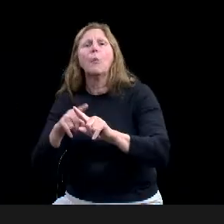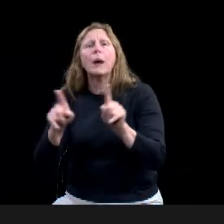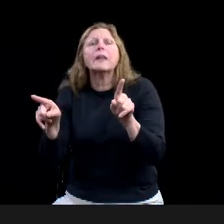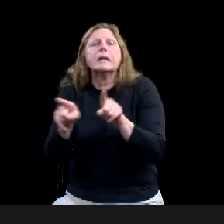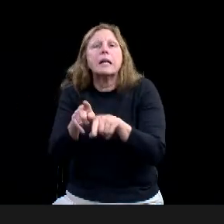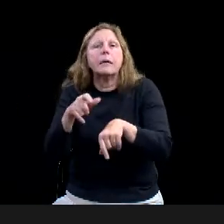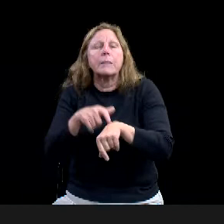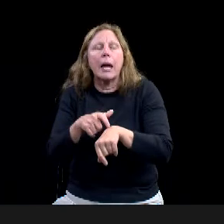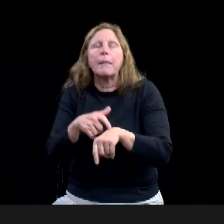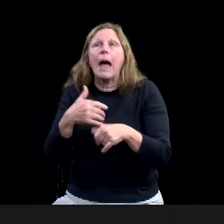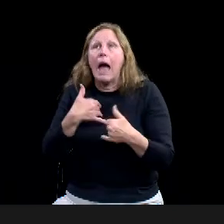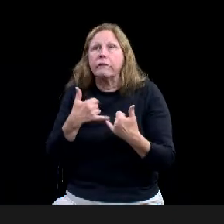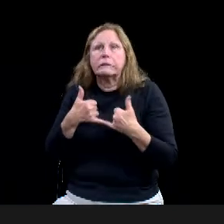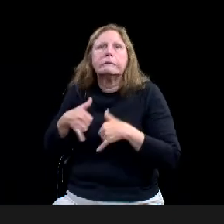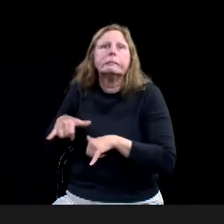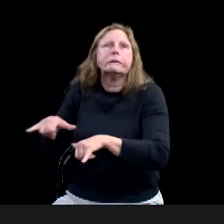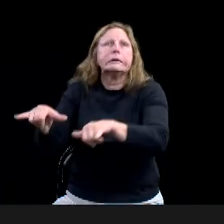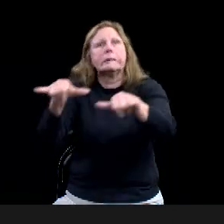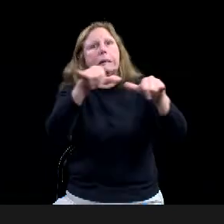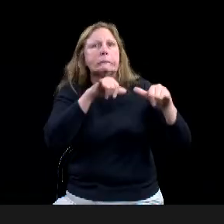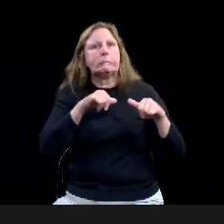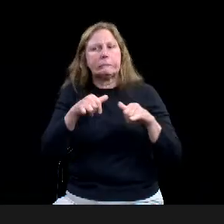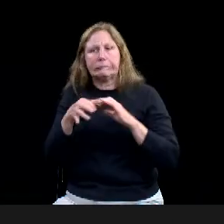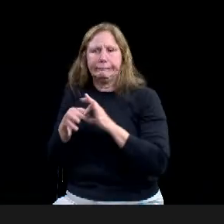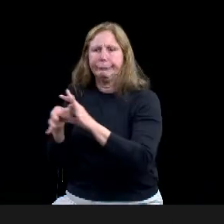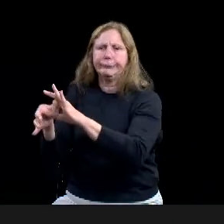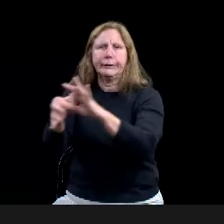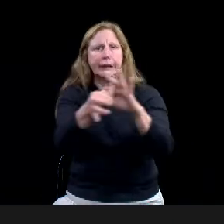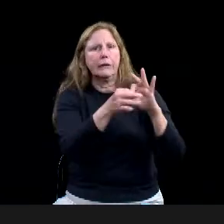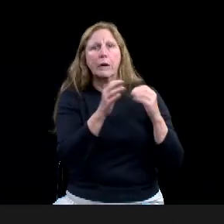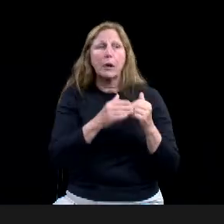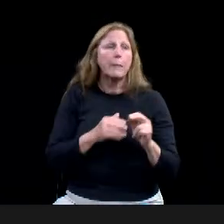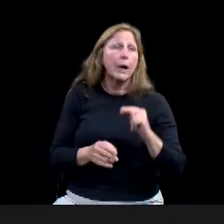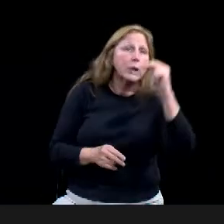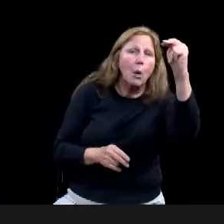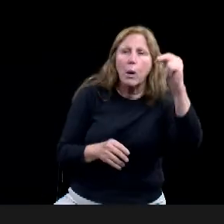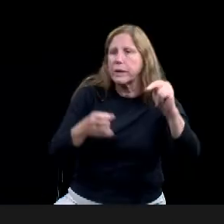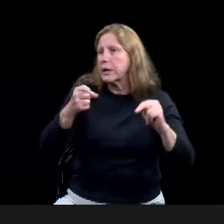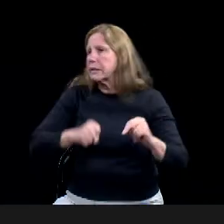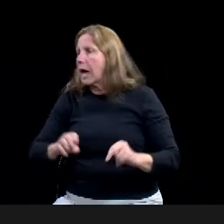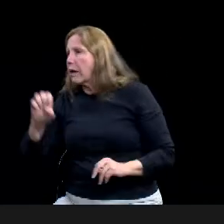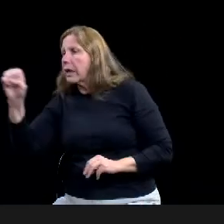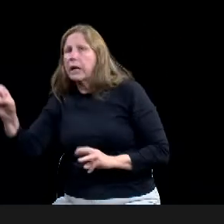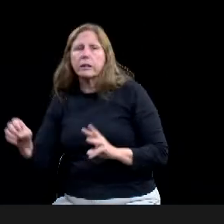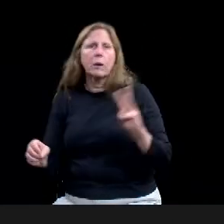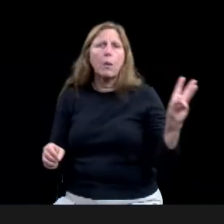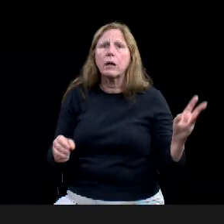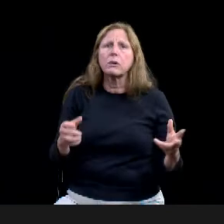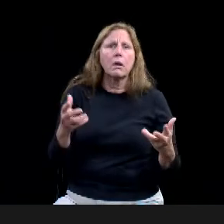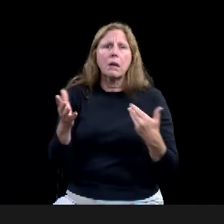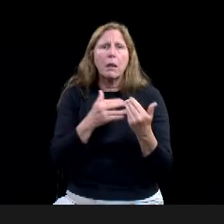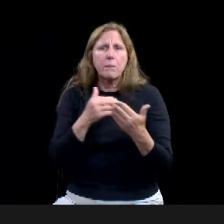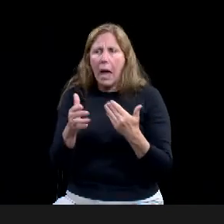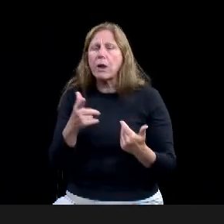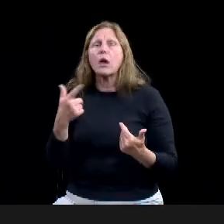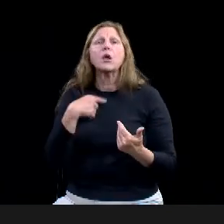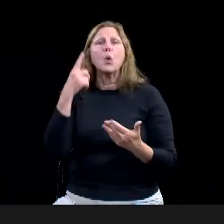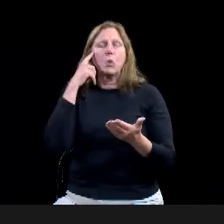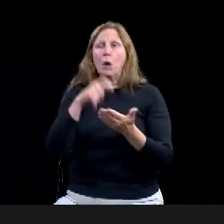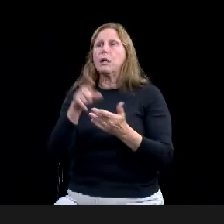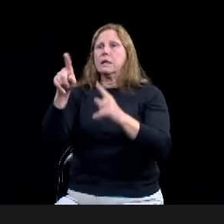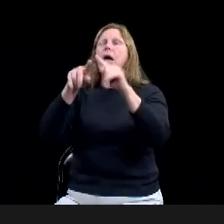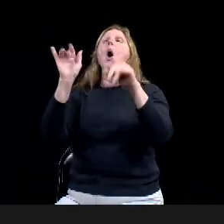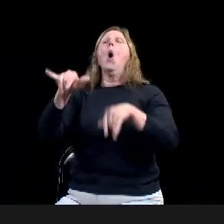Um, so I don't love the idea of doing the neighborhood identity projects kind of siloed across,